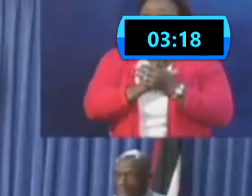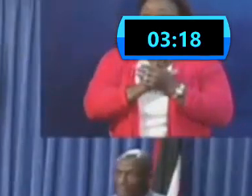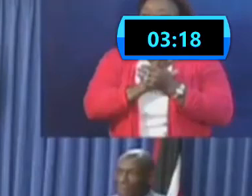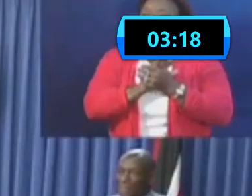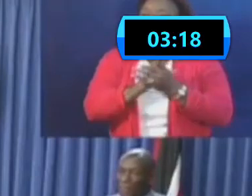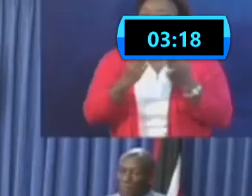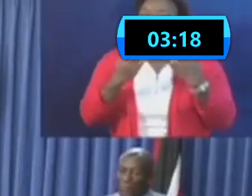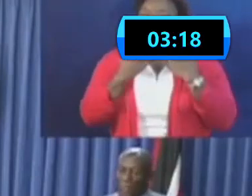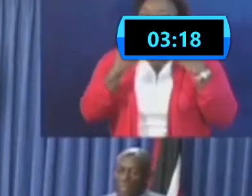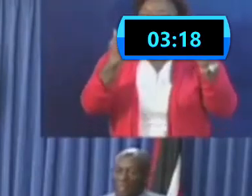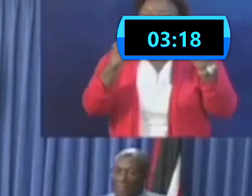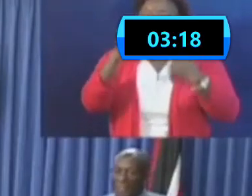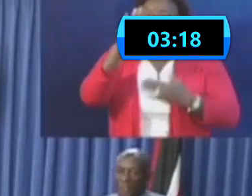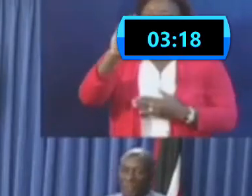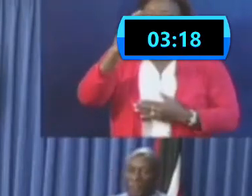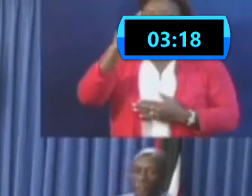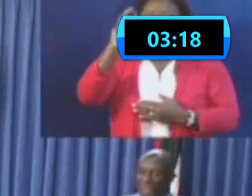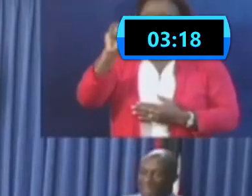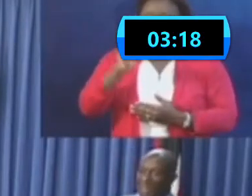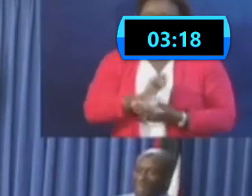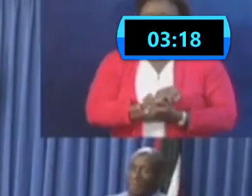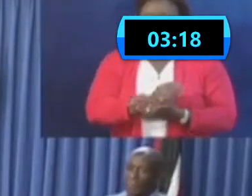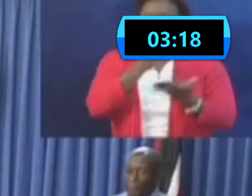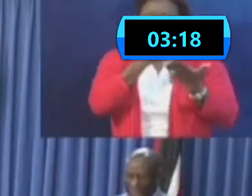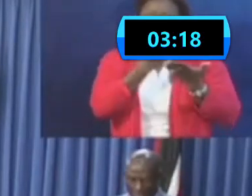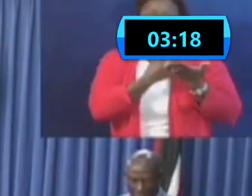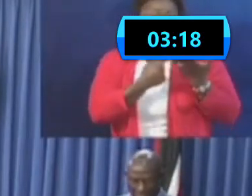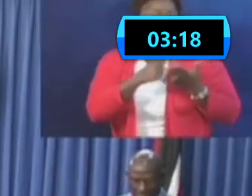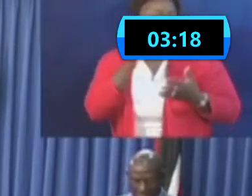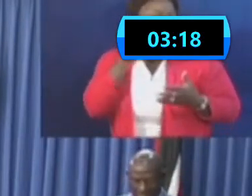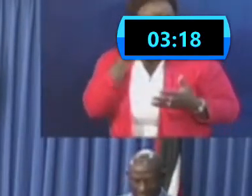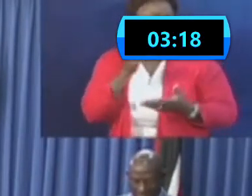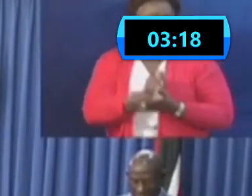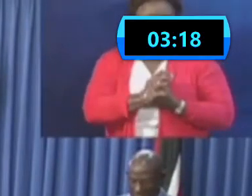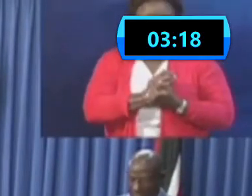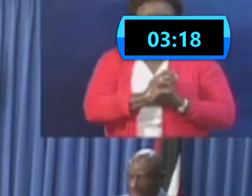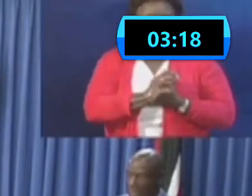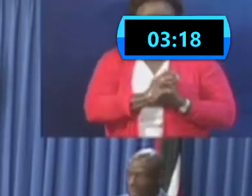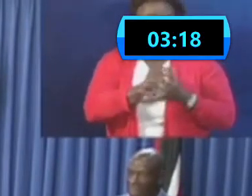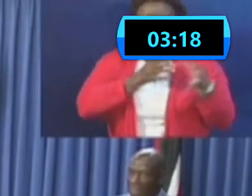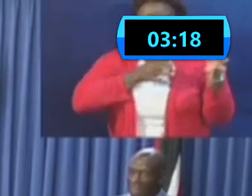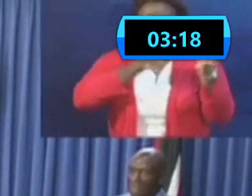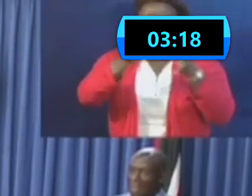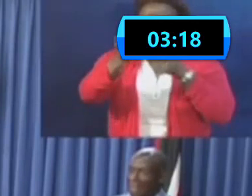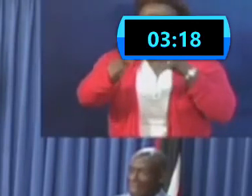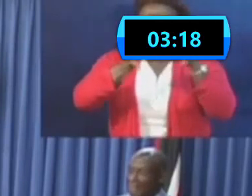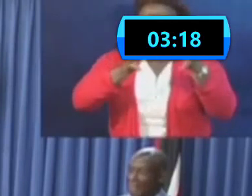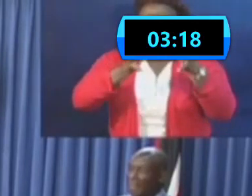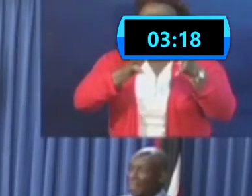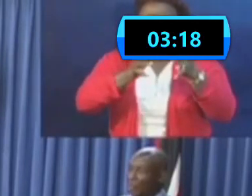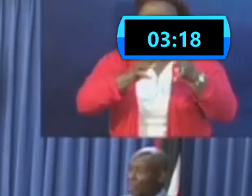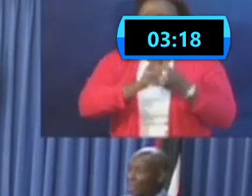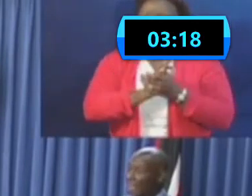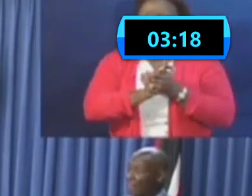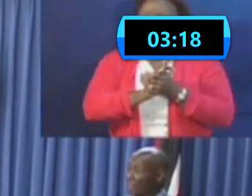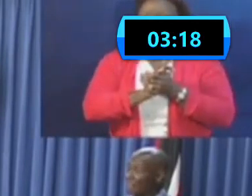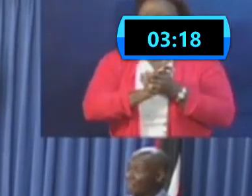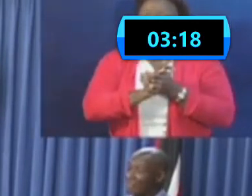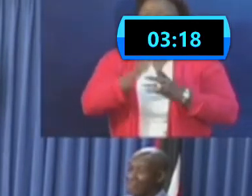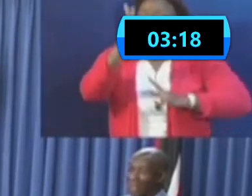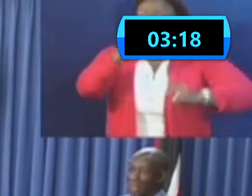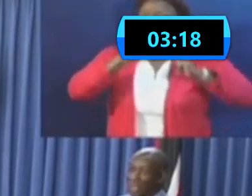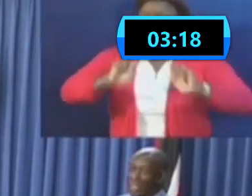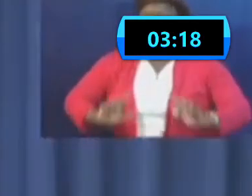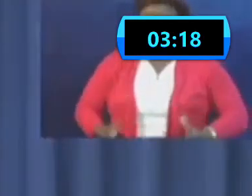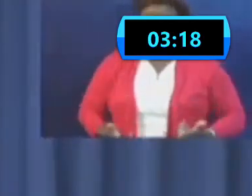Thank you, CMO. What in effect you just heard is us living with the virus